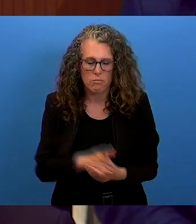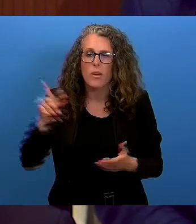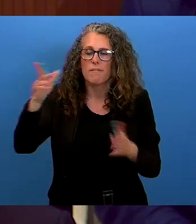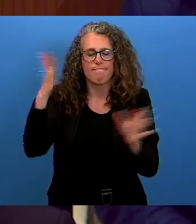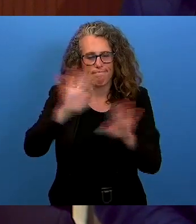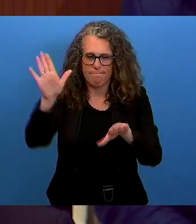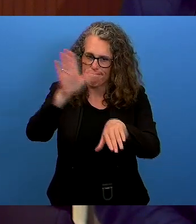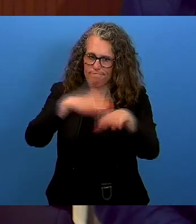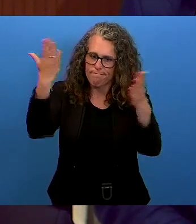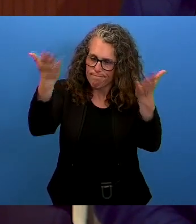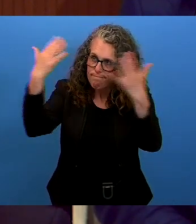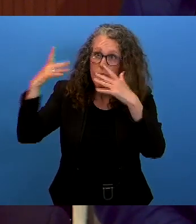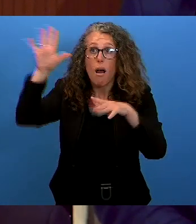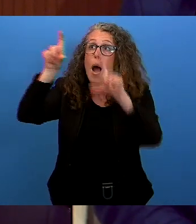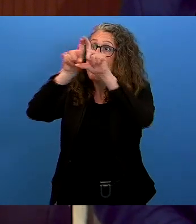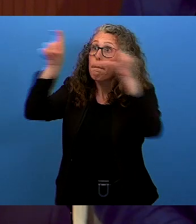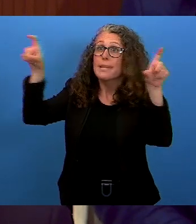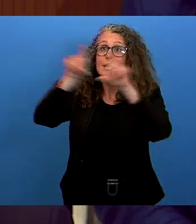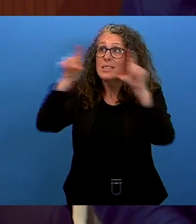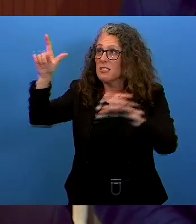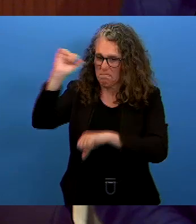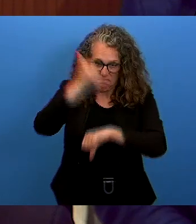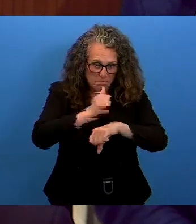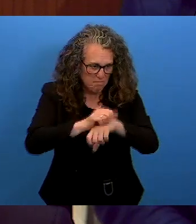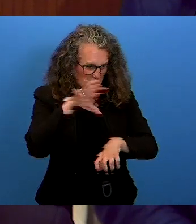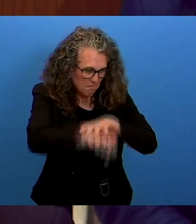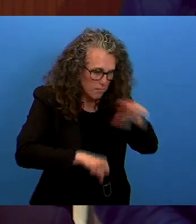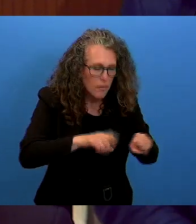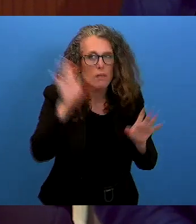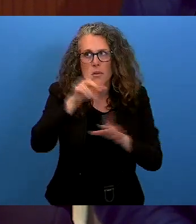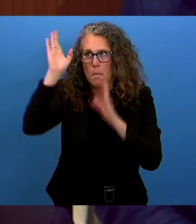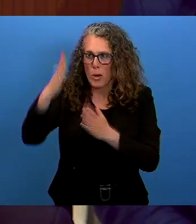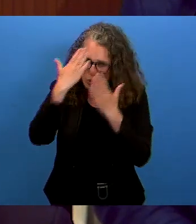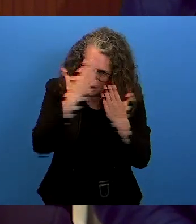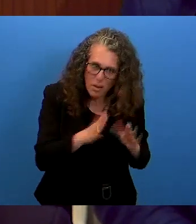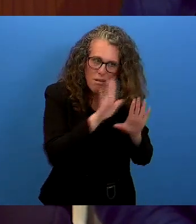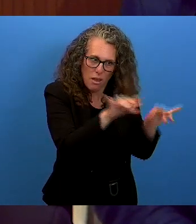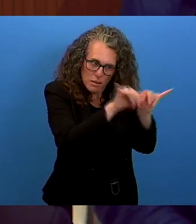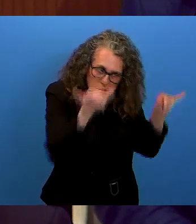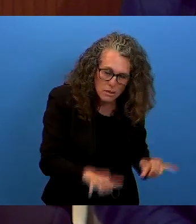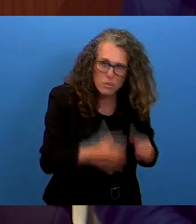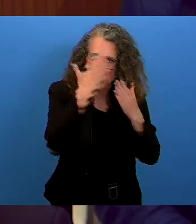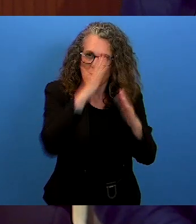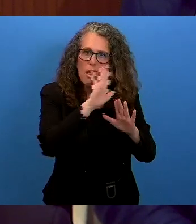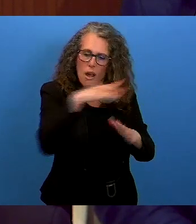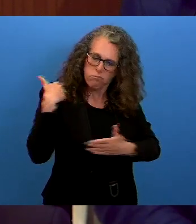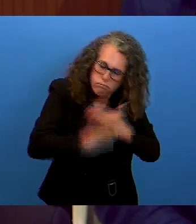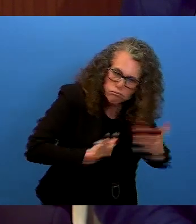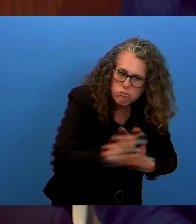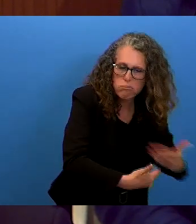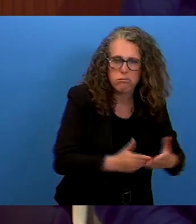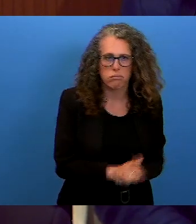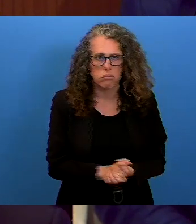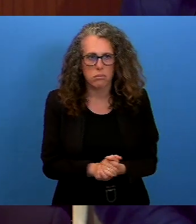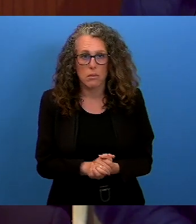rights, including by businesses in full respect of their customs, traditions, and legal systems. This includes investigation